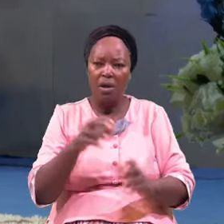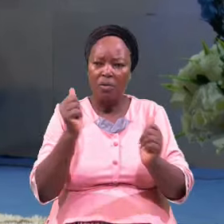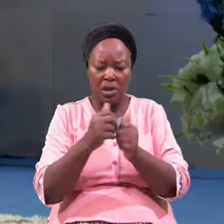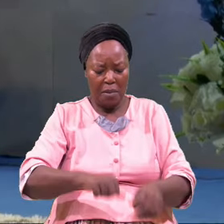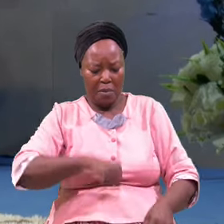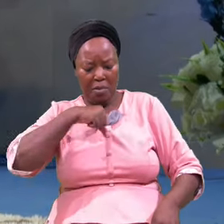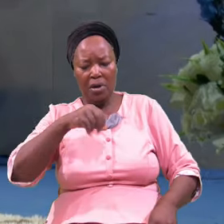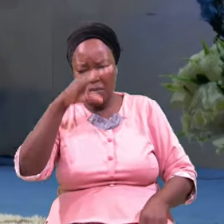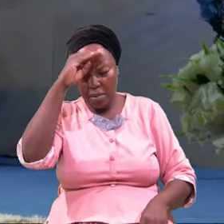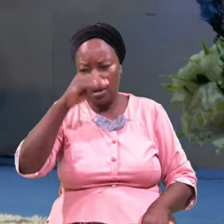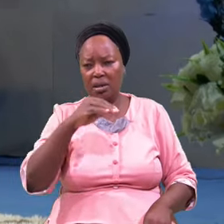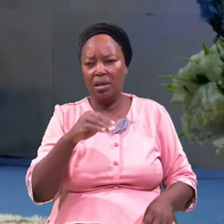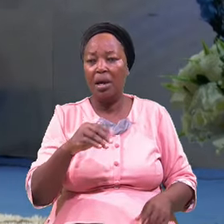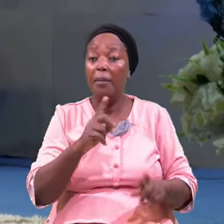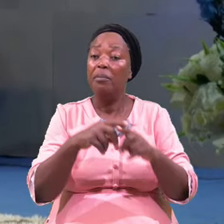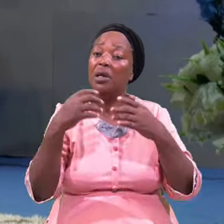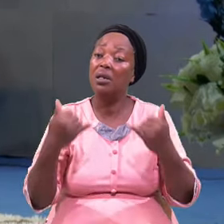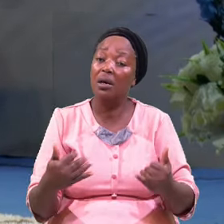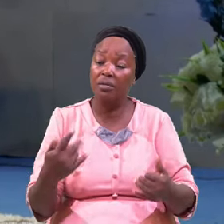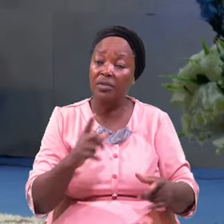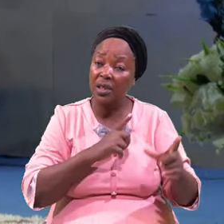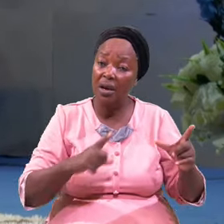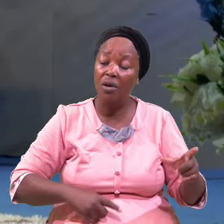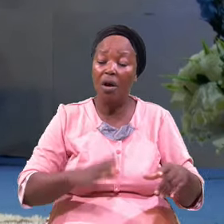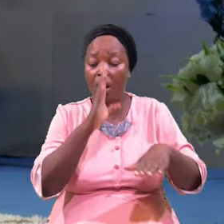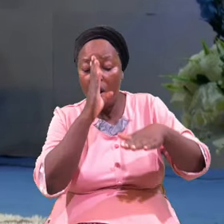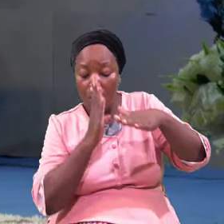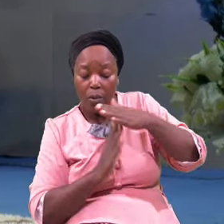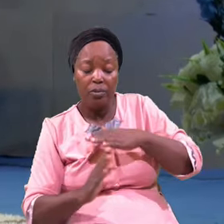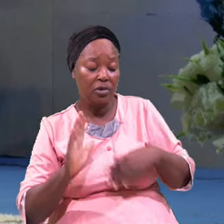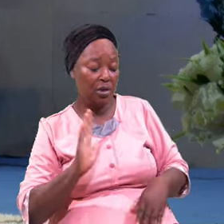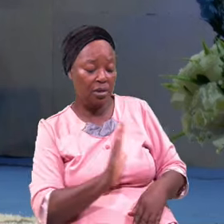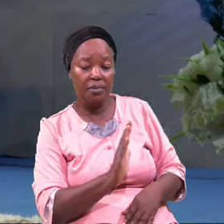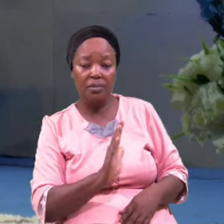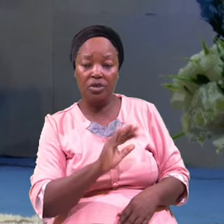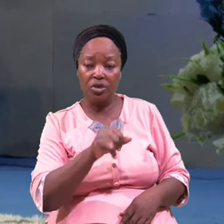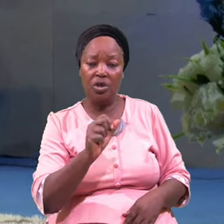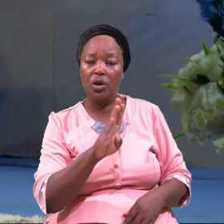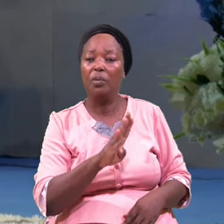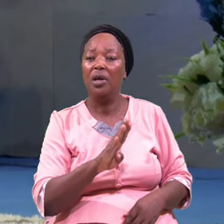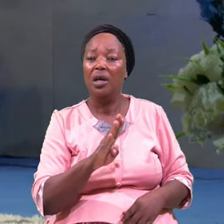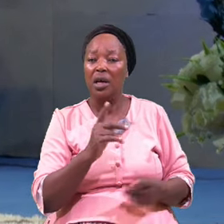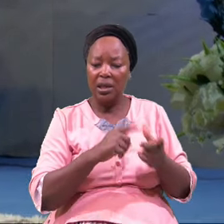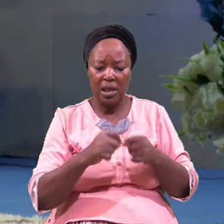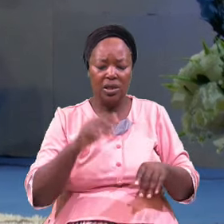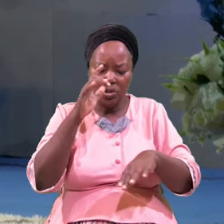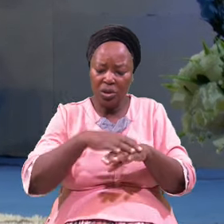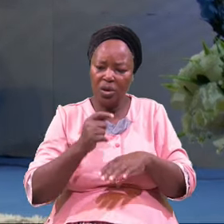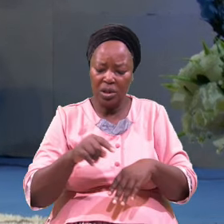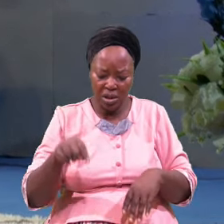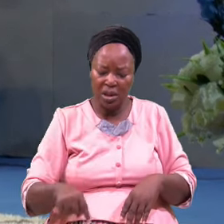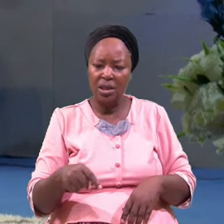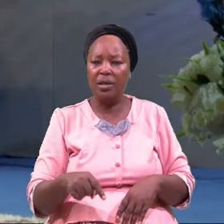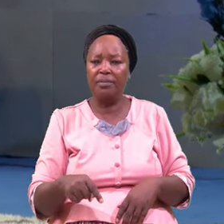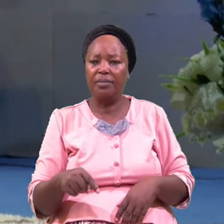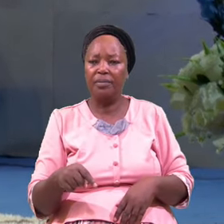But Now The Lord Humbled Him He Touched The Hollow Of His Time